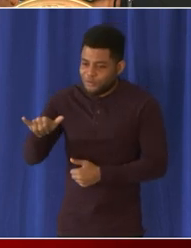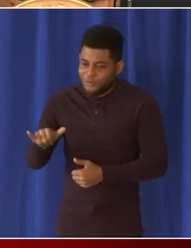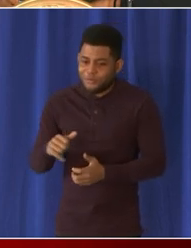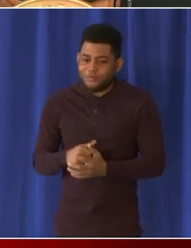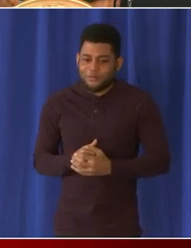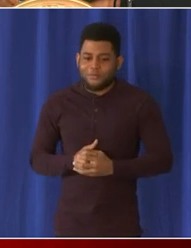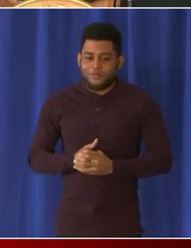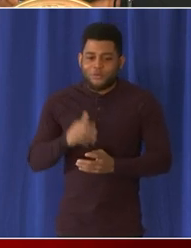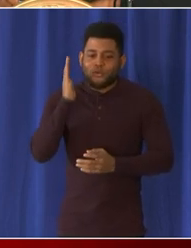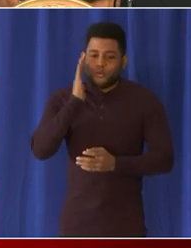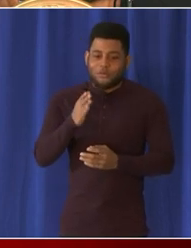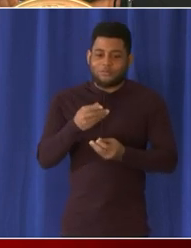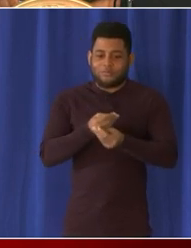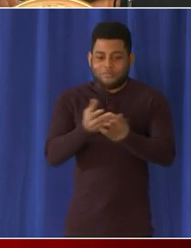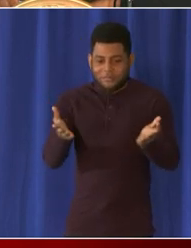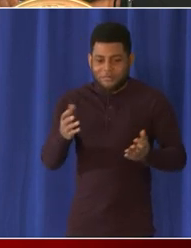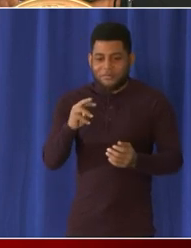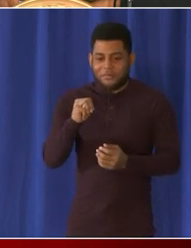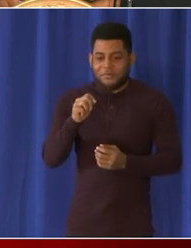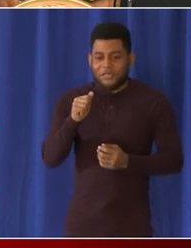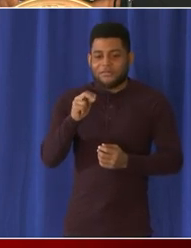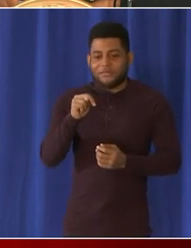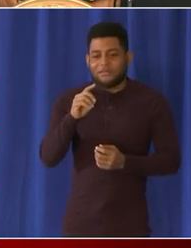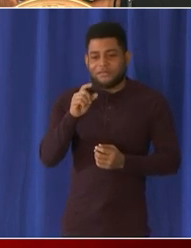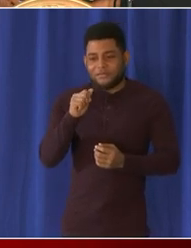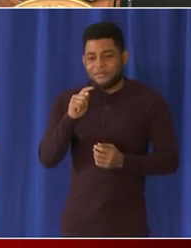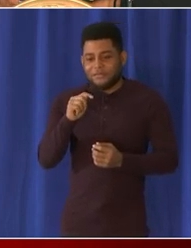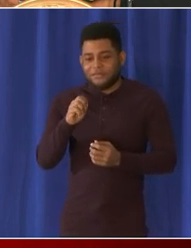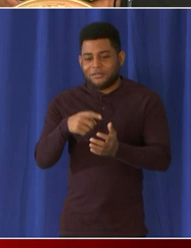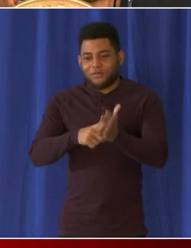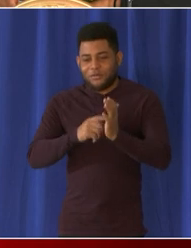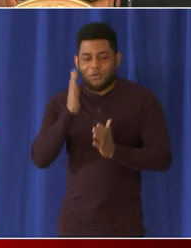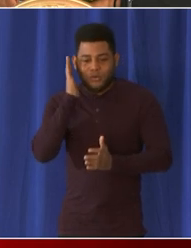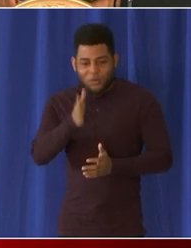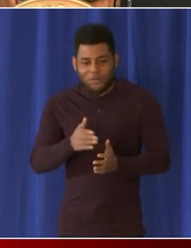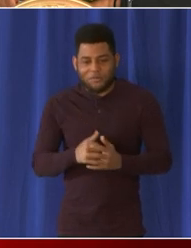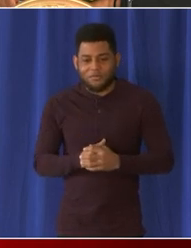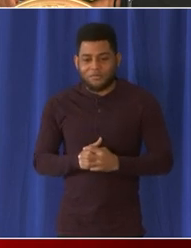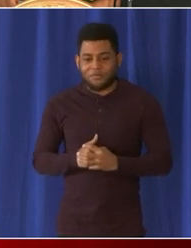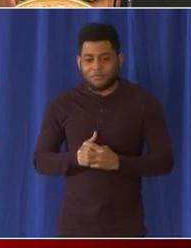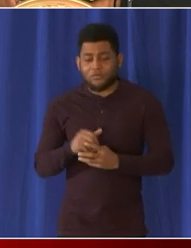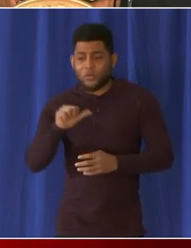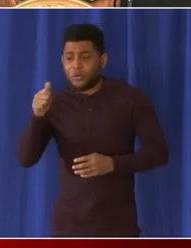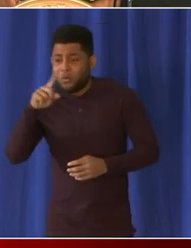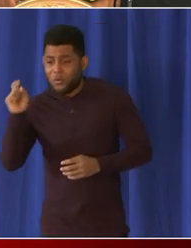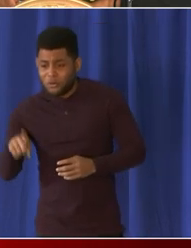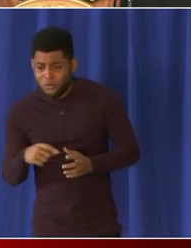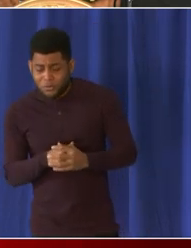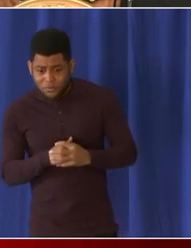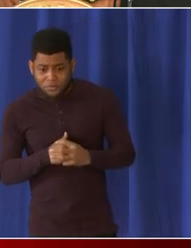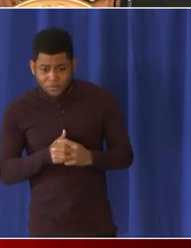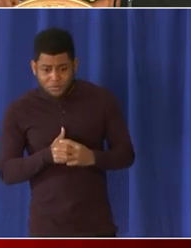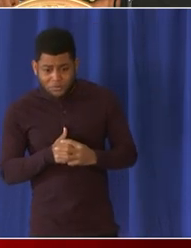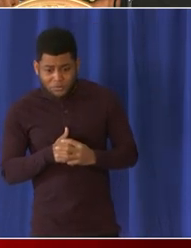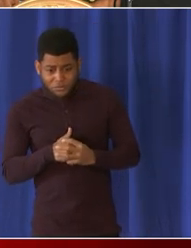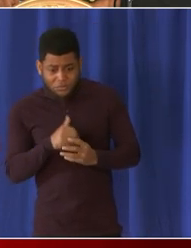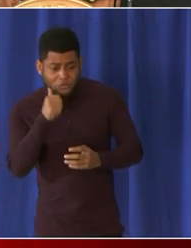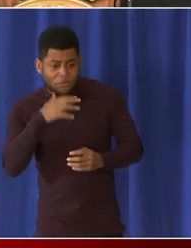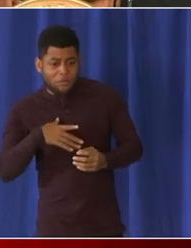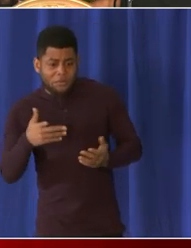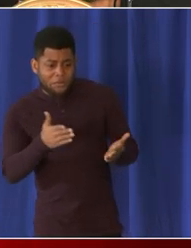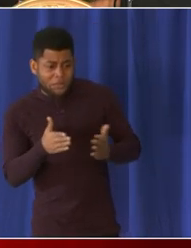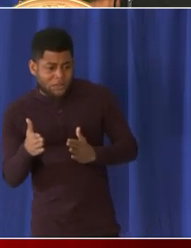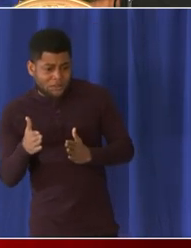yes i have a question specifically are you considering renewing the public health emergency as dc